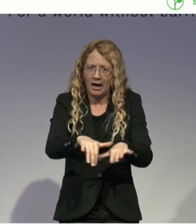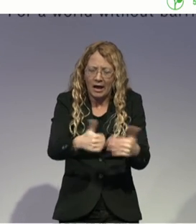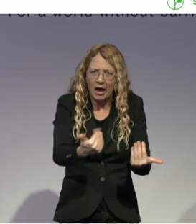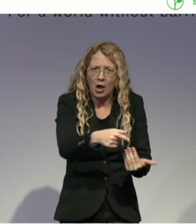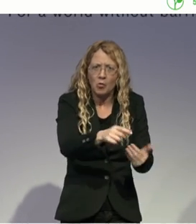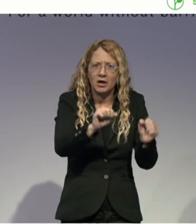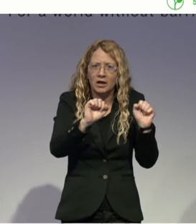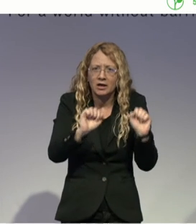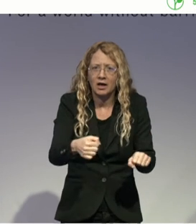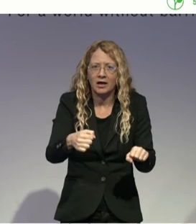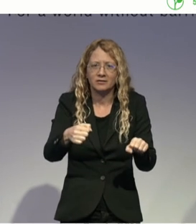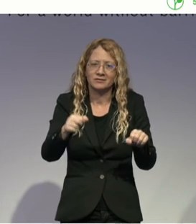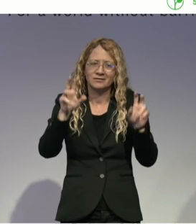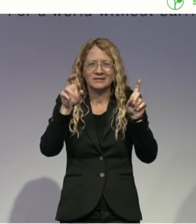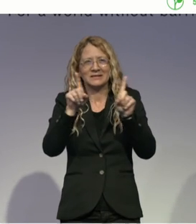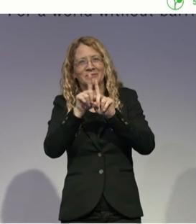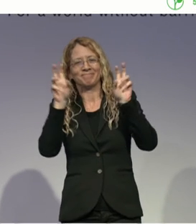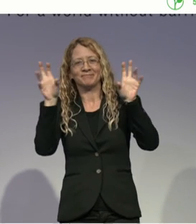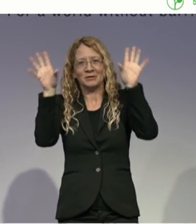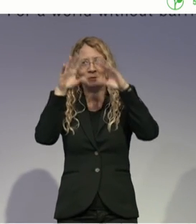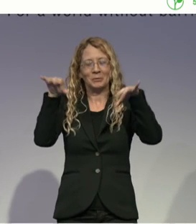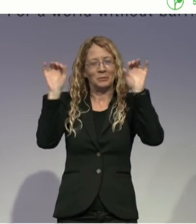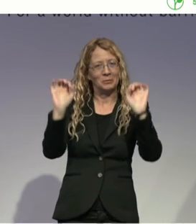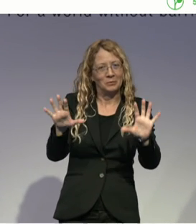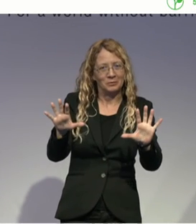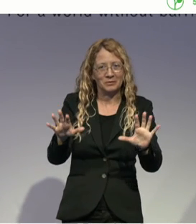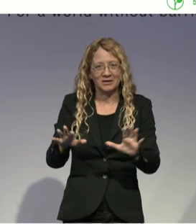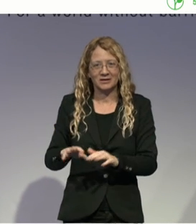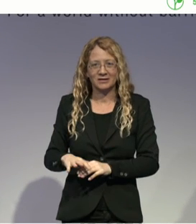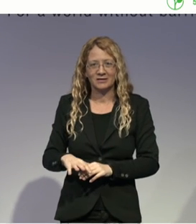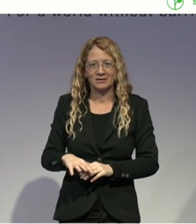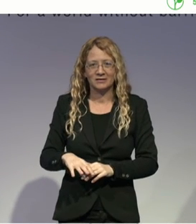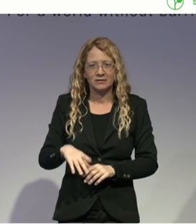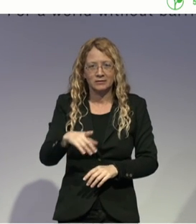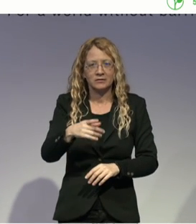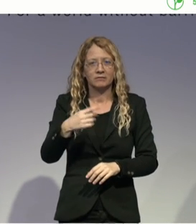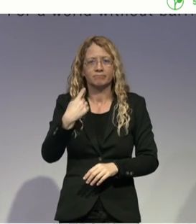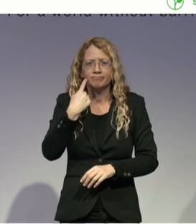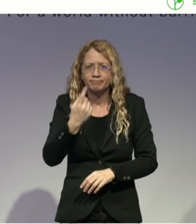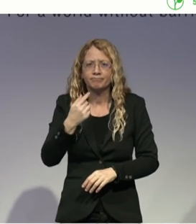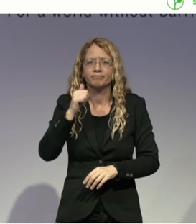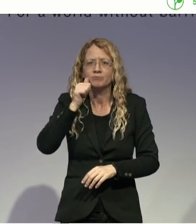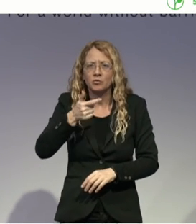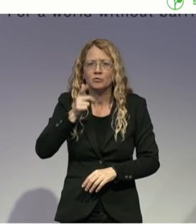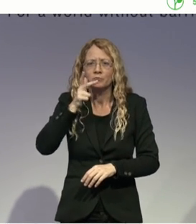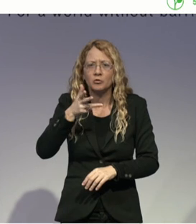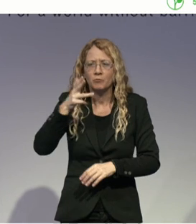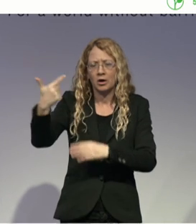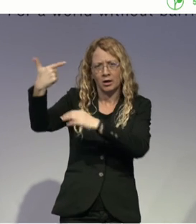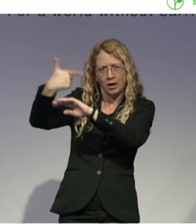that they had to do every day, they stayed in front of the camera, at home, in their own dining room.